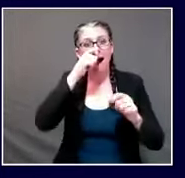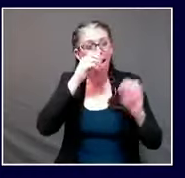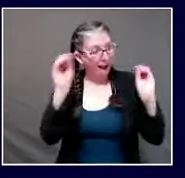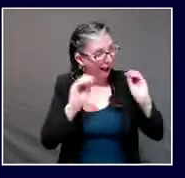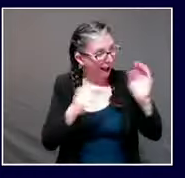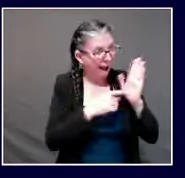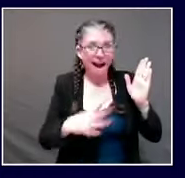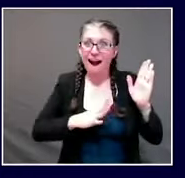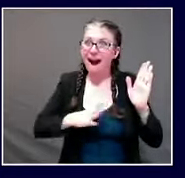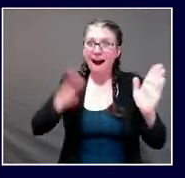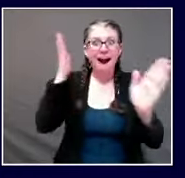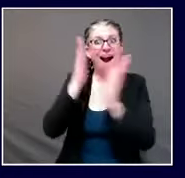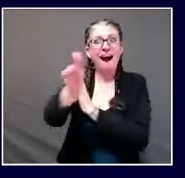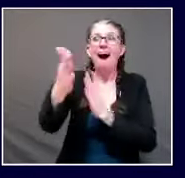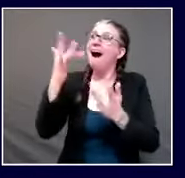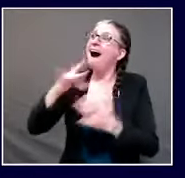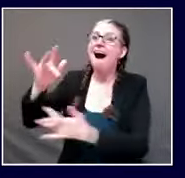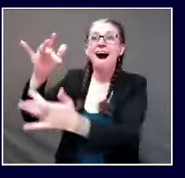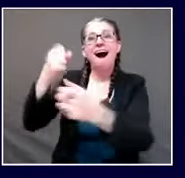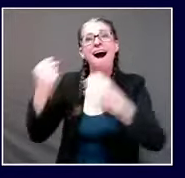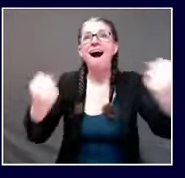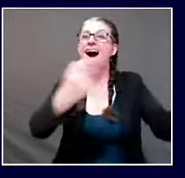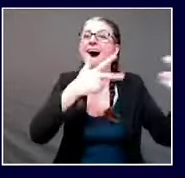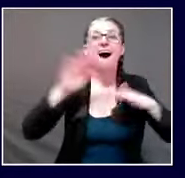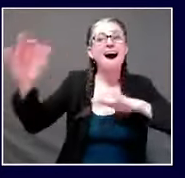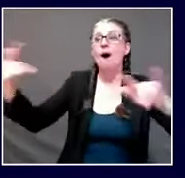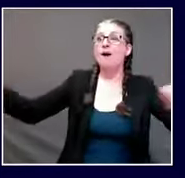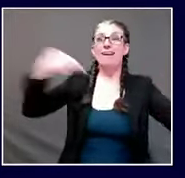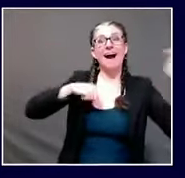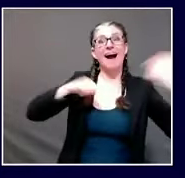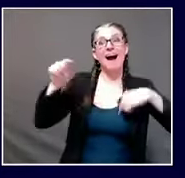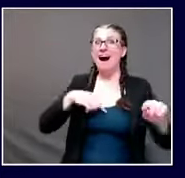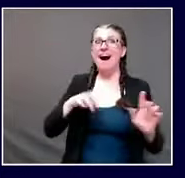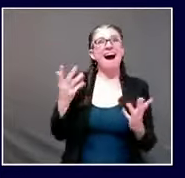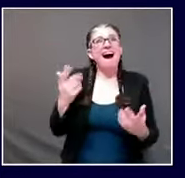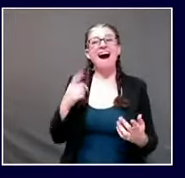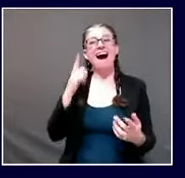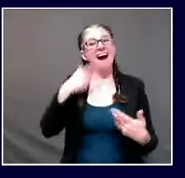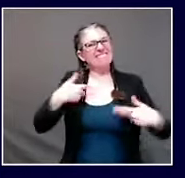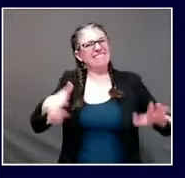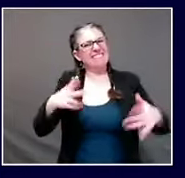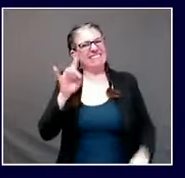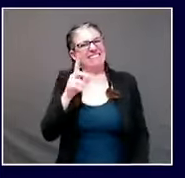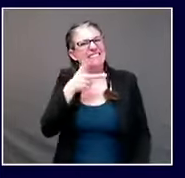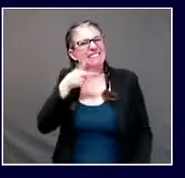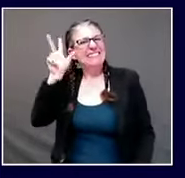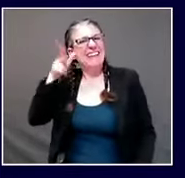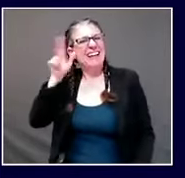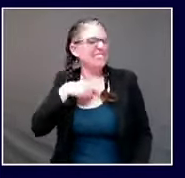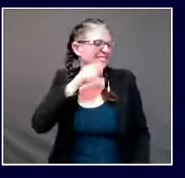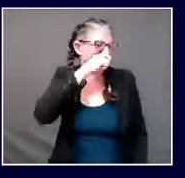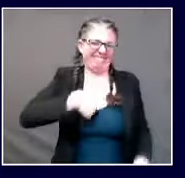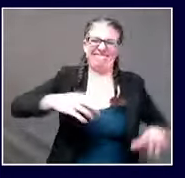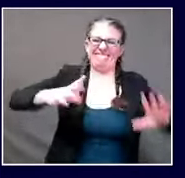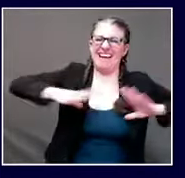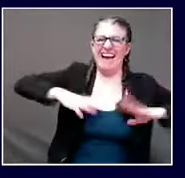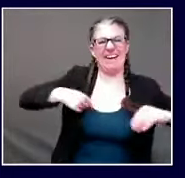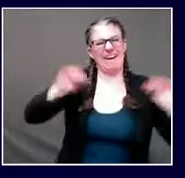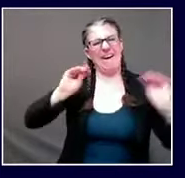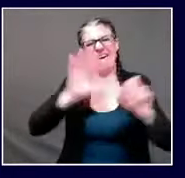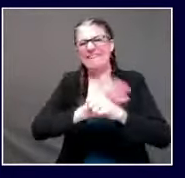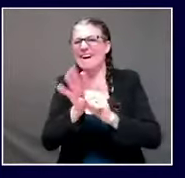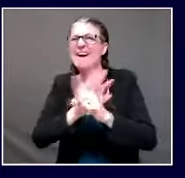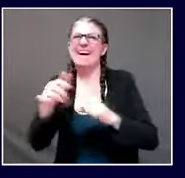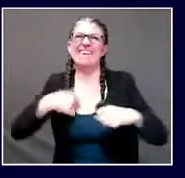they got to come into maine or the negative test that they got before they went out is an absolute ironclad guarantee